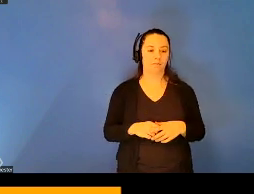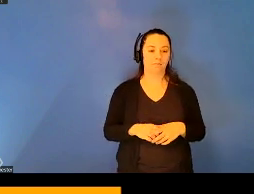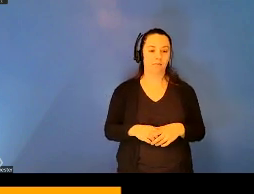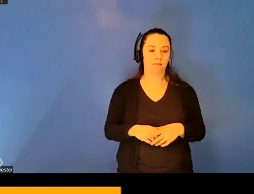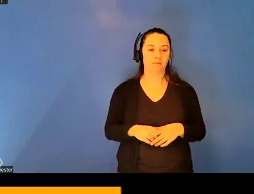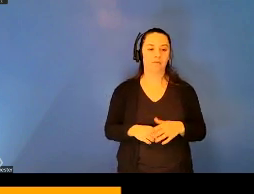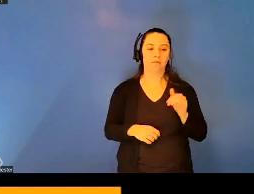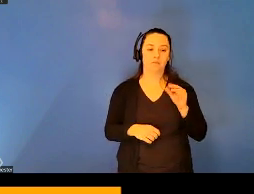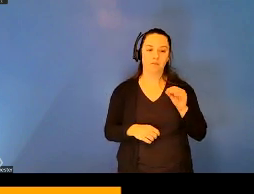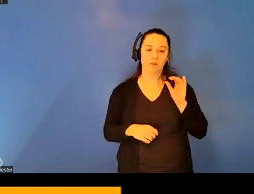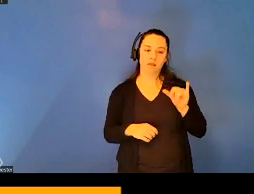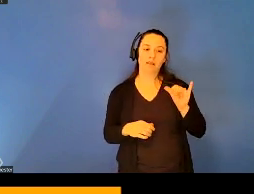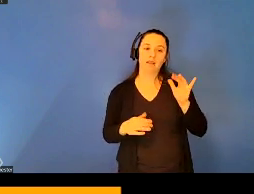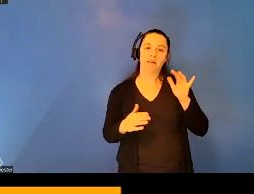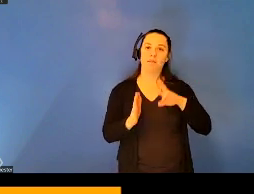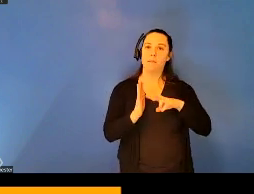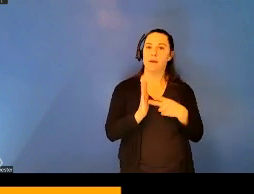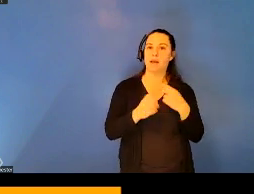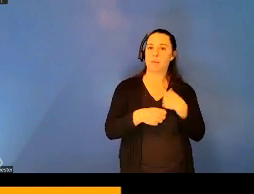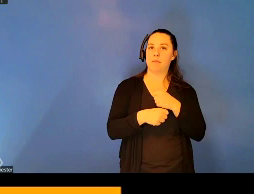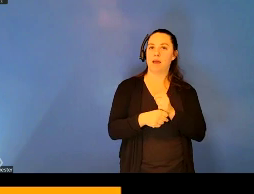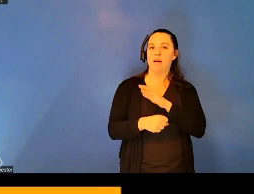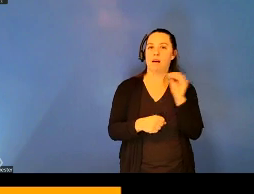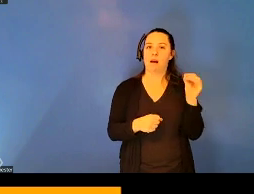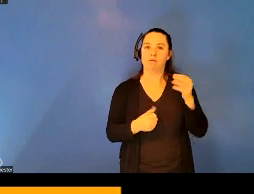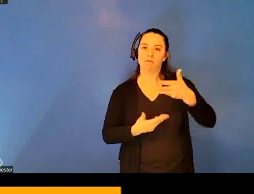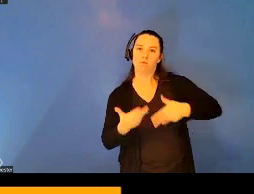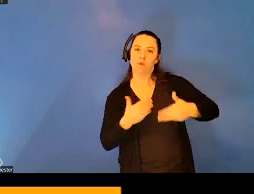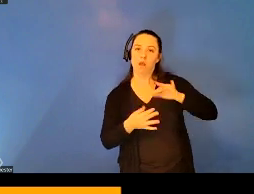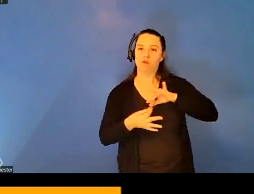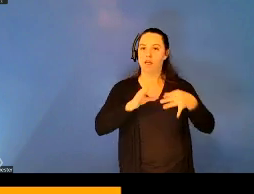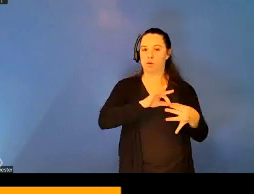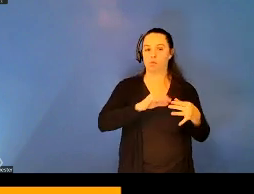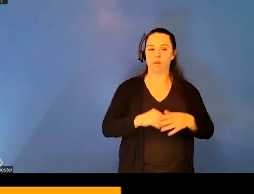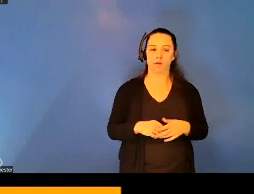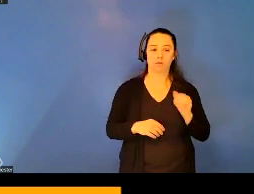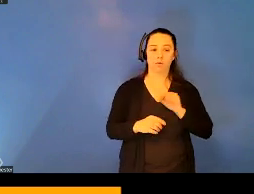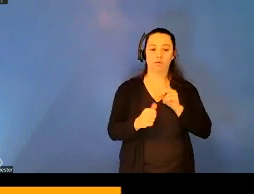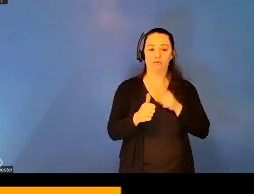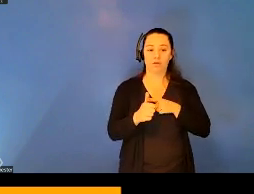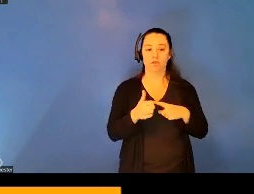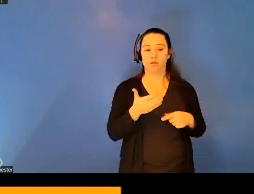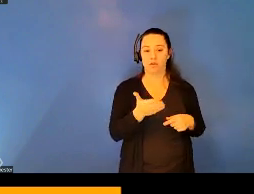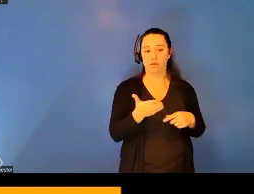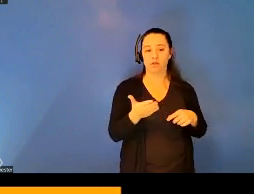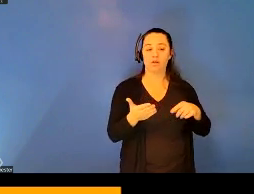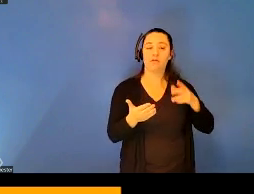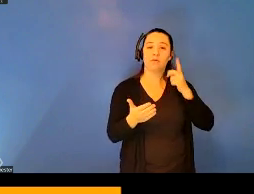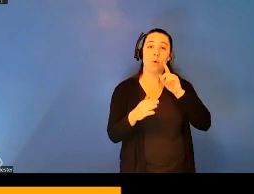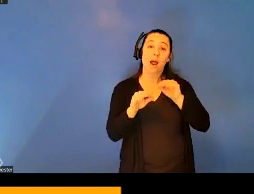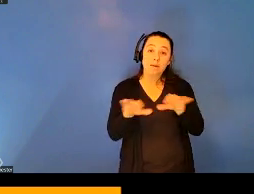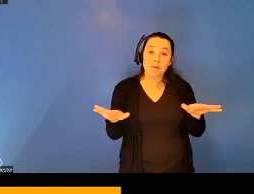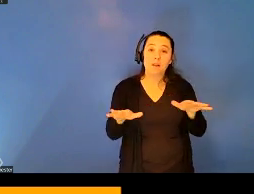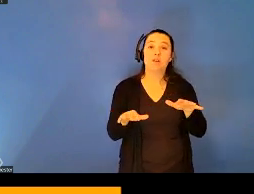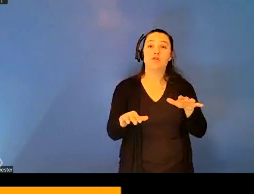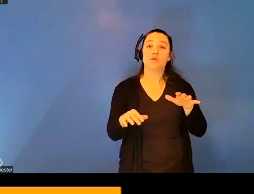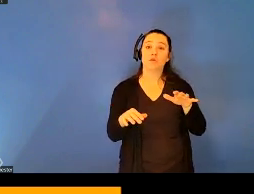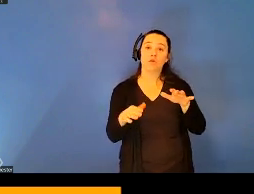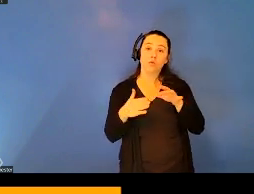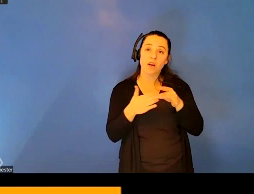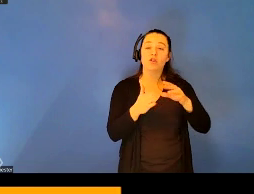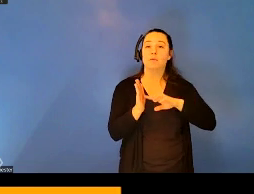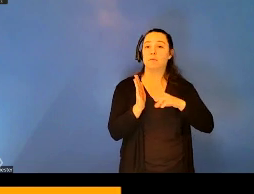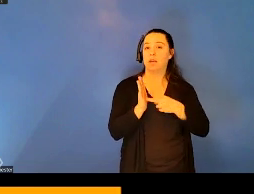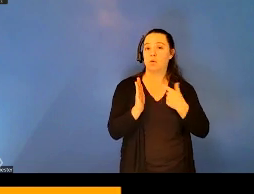and somewhat sociological inquiry. The question of first may lead us in an epidemiological direction which would have us attempting to